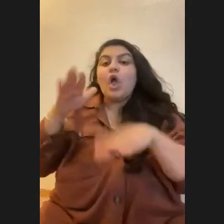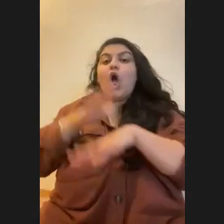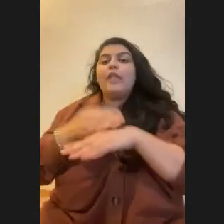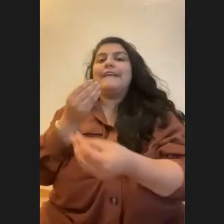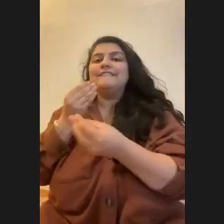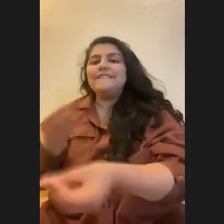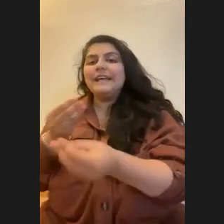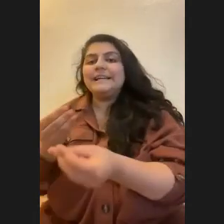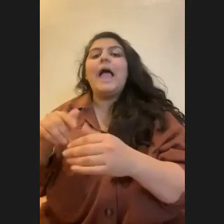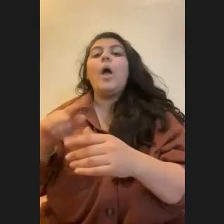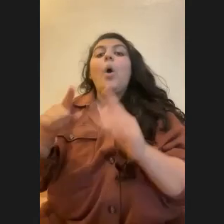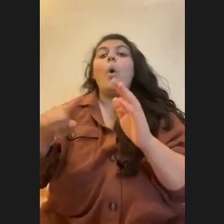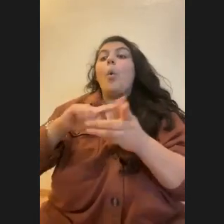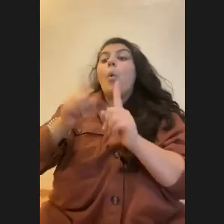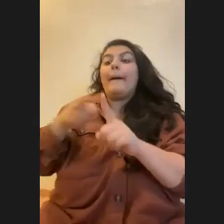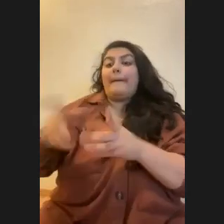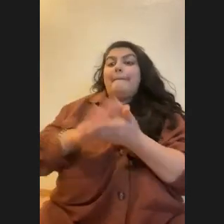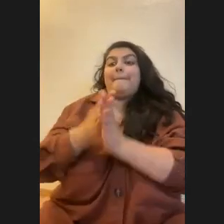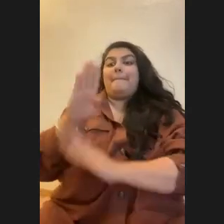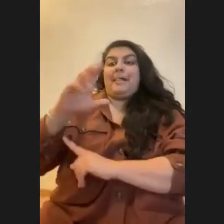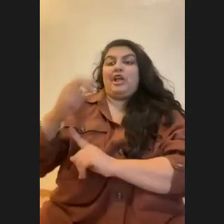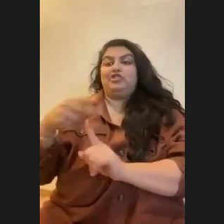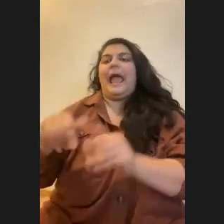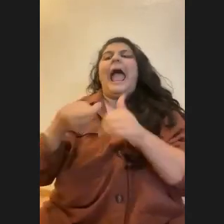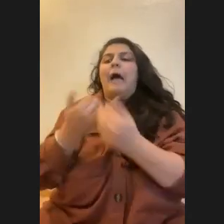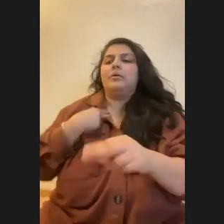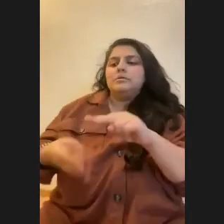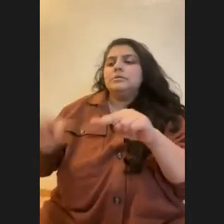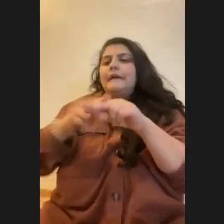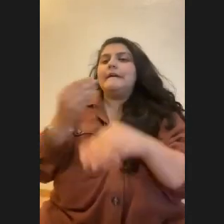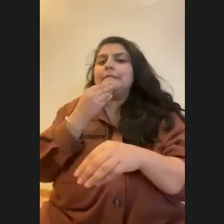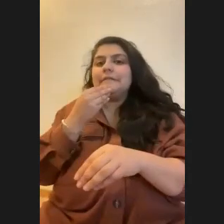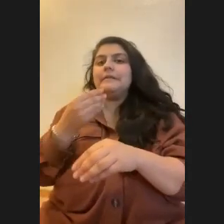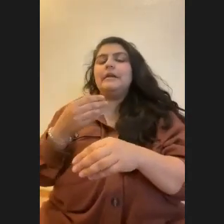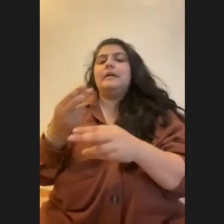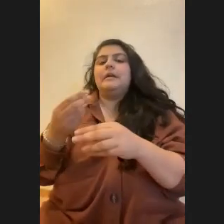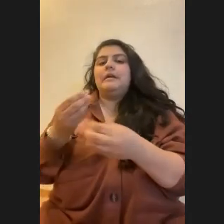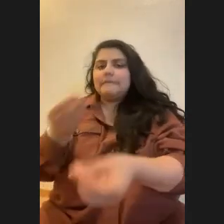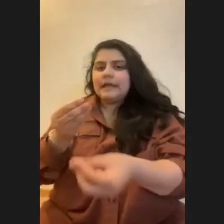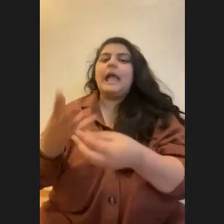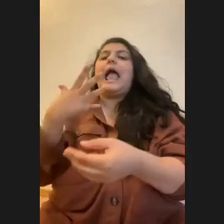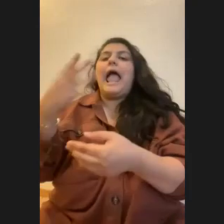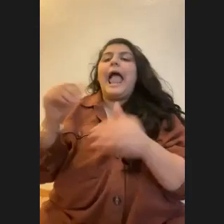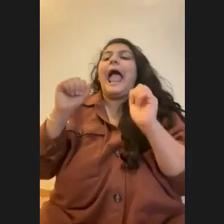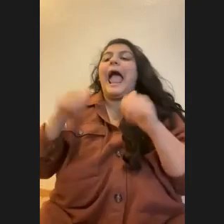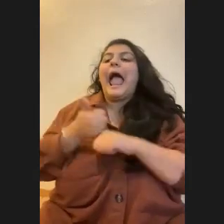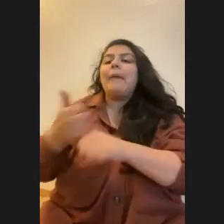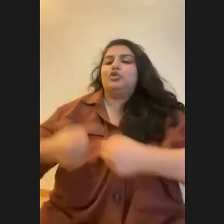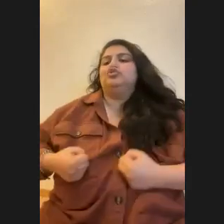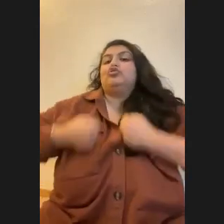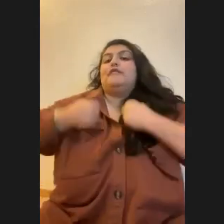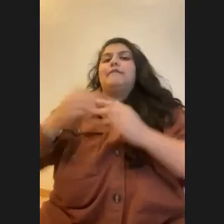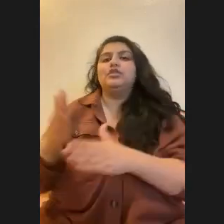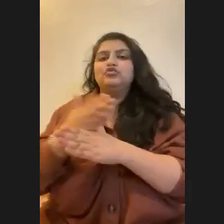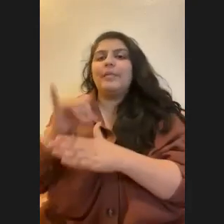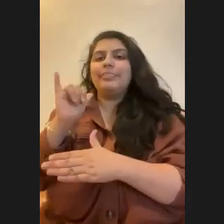We're looking at once it's bleached, can we increase feeding? And can we try and help coral survive the bleaching period? Because really what